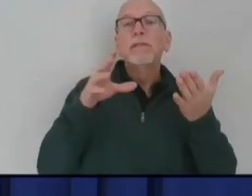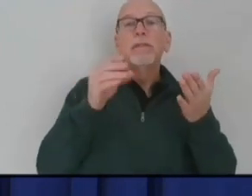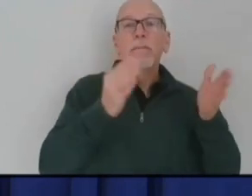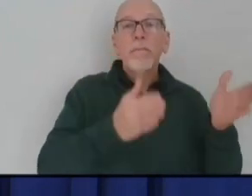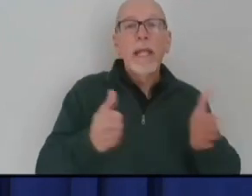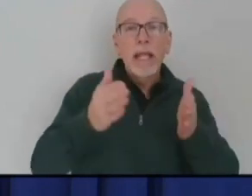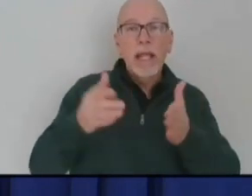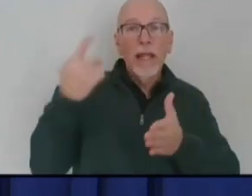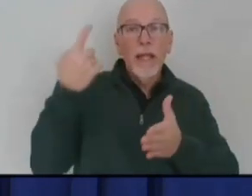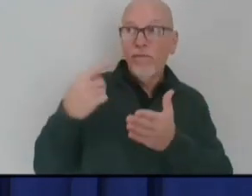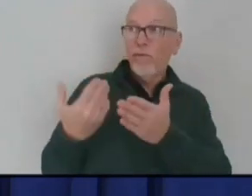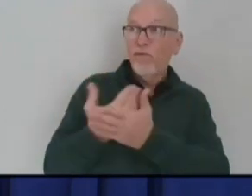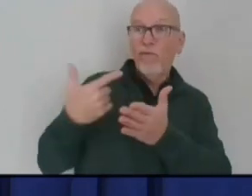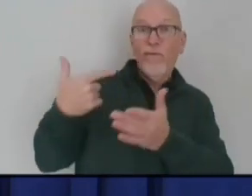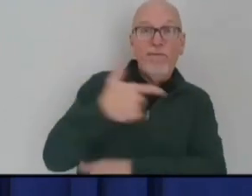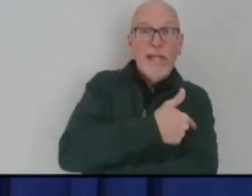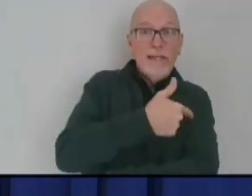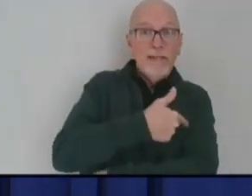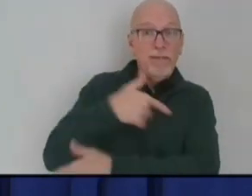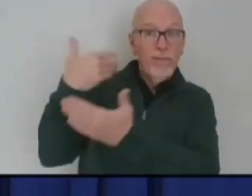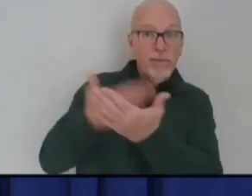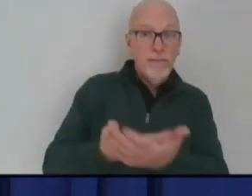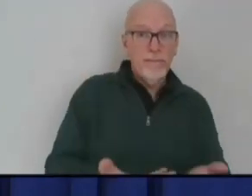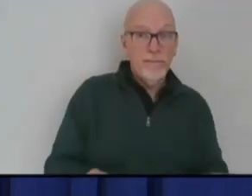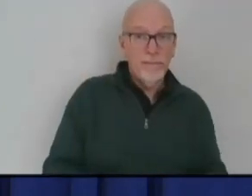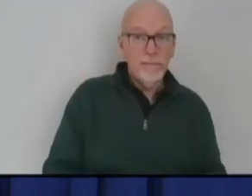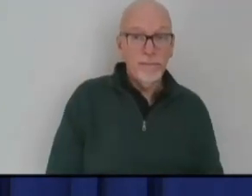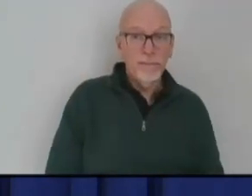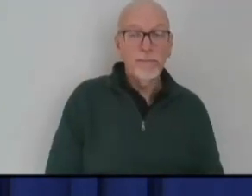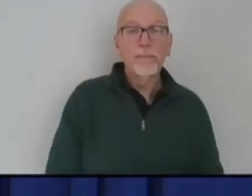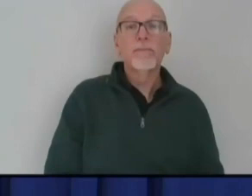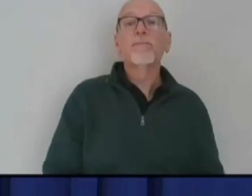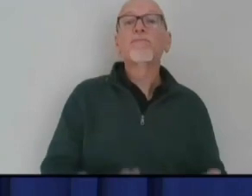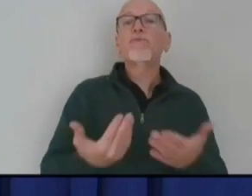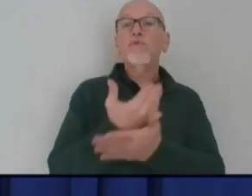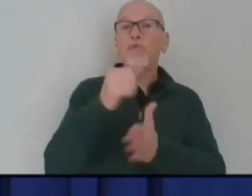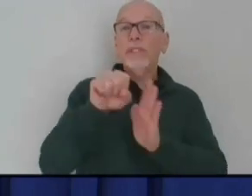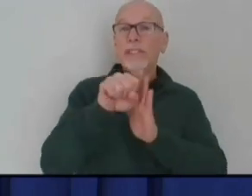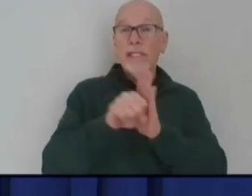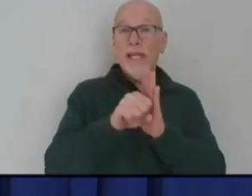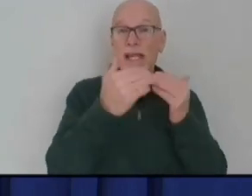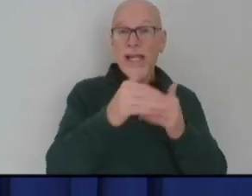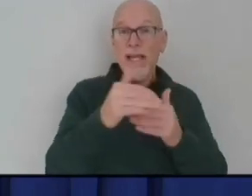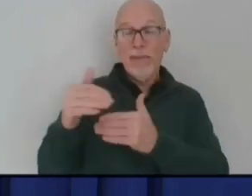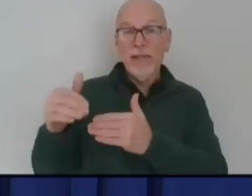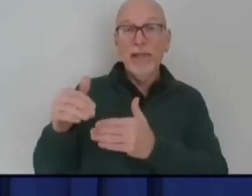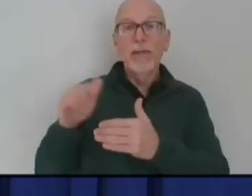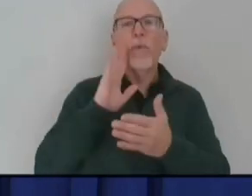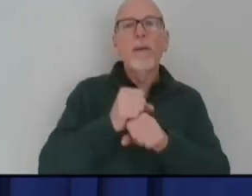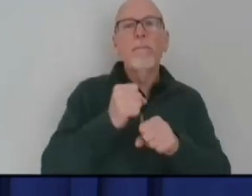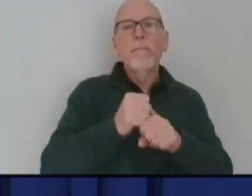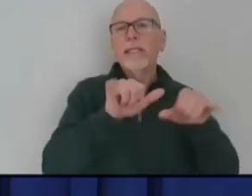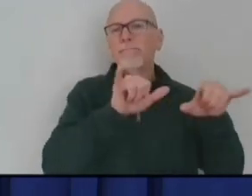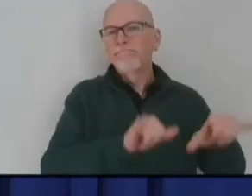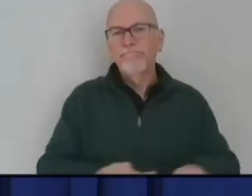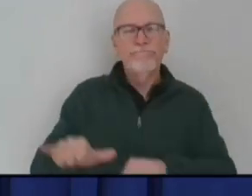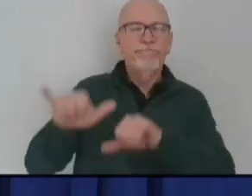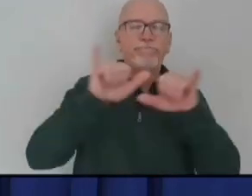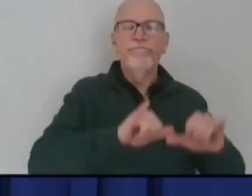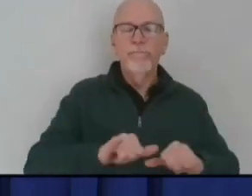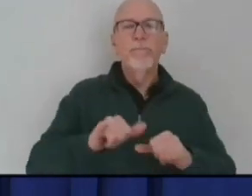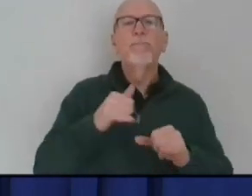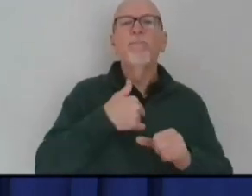arrival of vaccines. So new statewide limits will create consistency across the state at a time when we are all